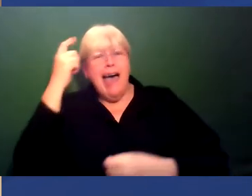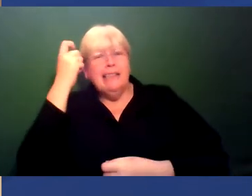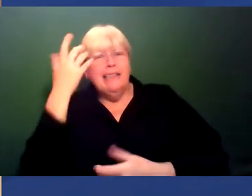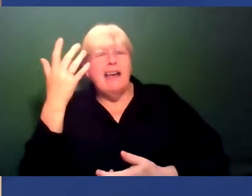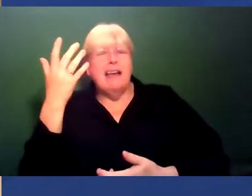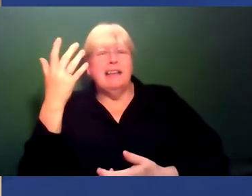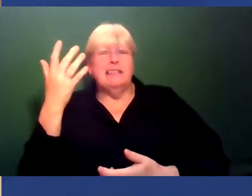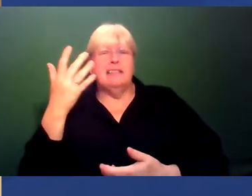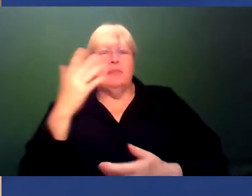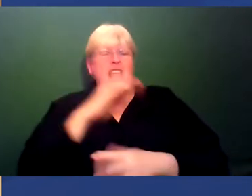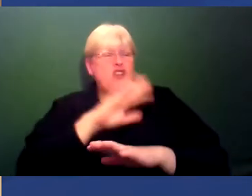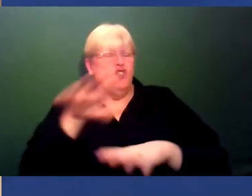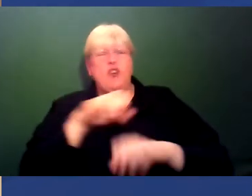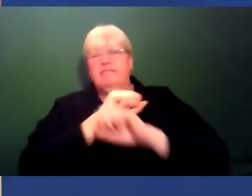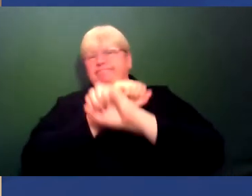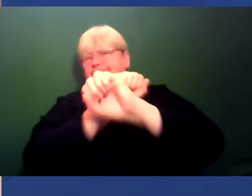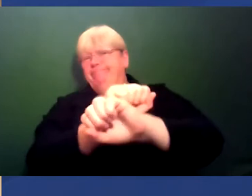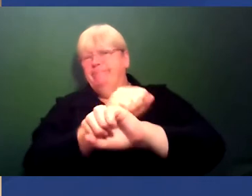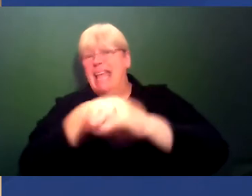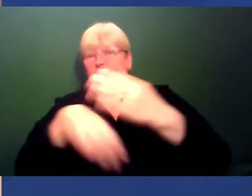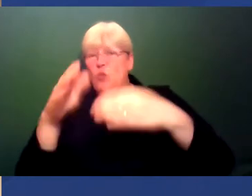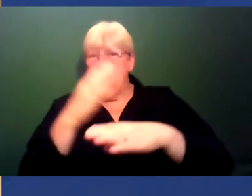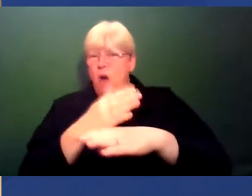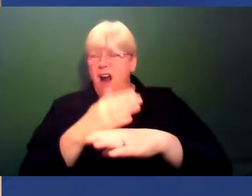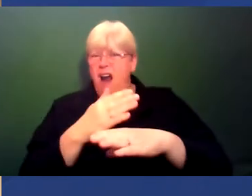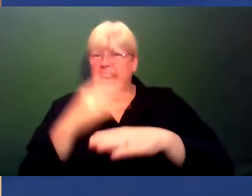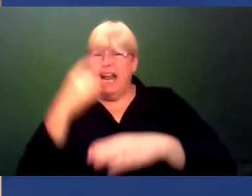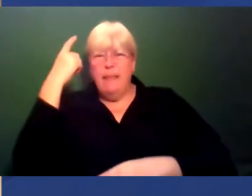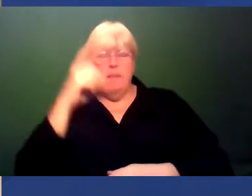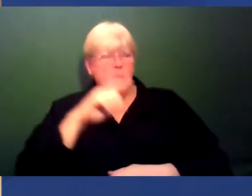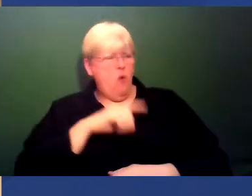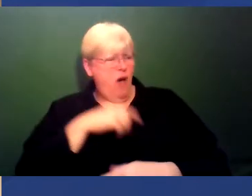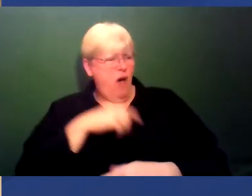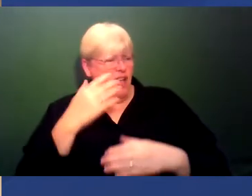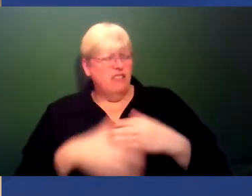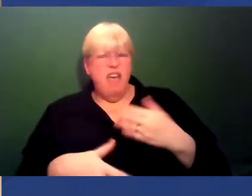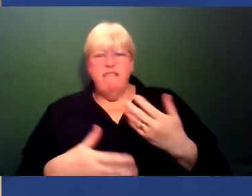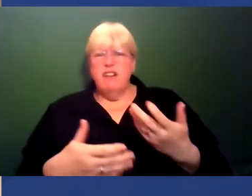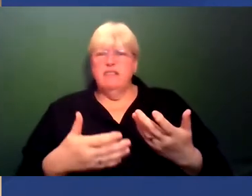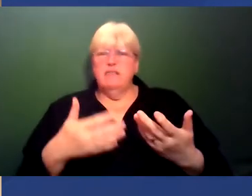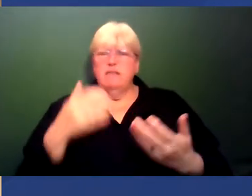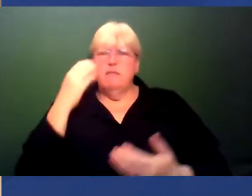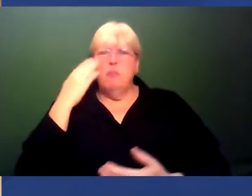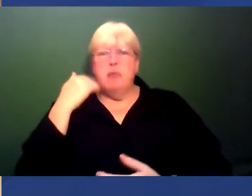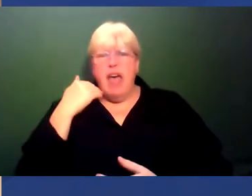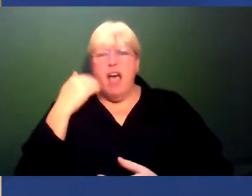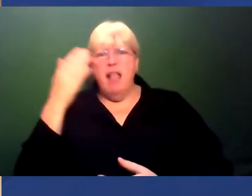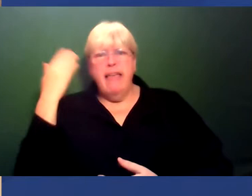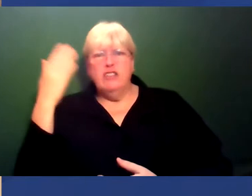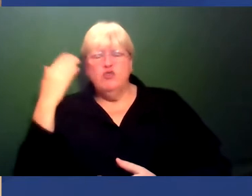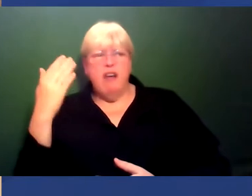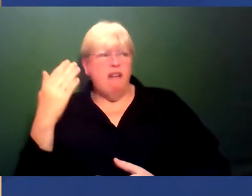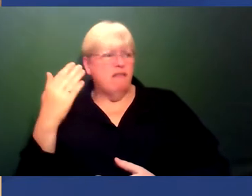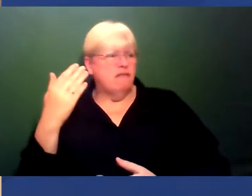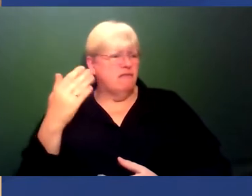And thinking about why have we never had a black lecturer at the Royal Institution for 185 years? And